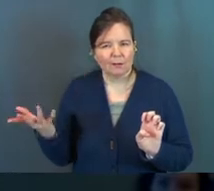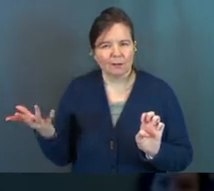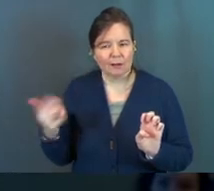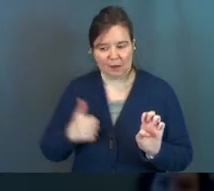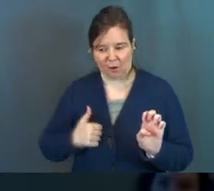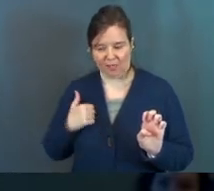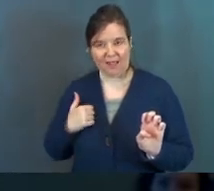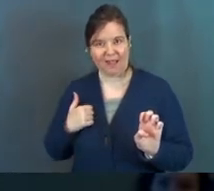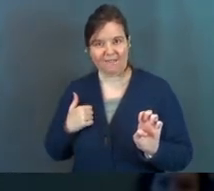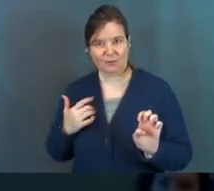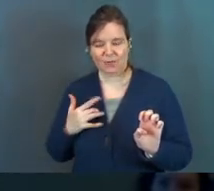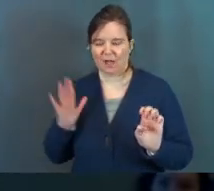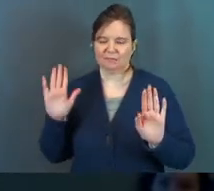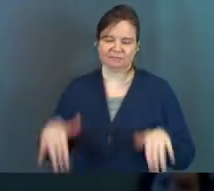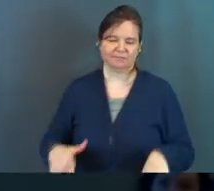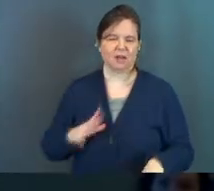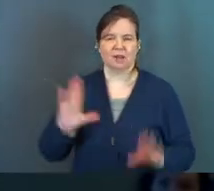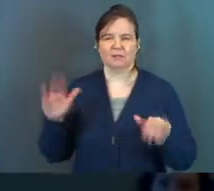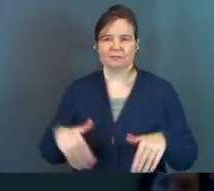You know what we do?